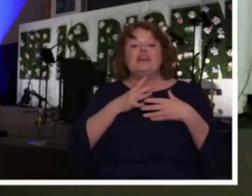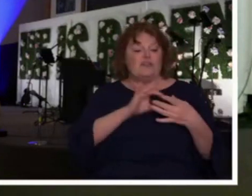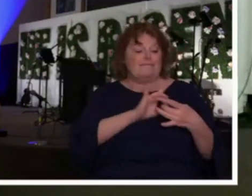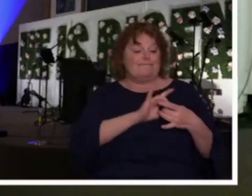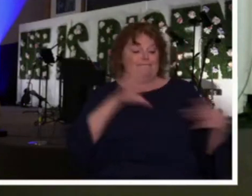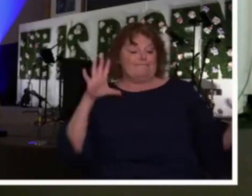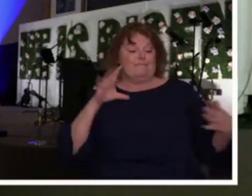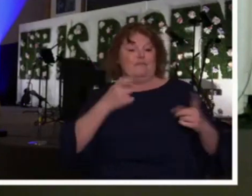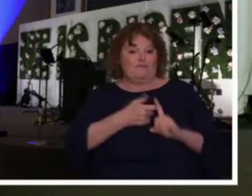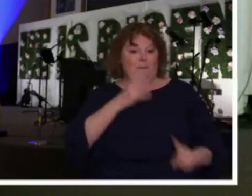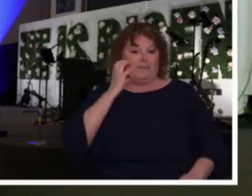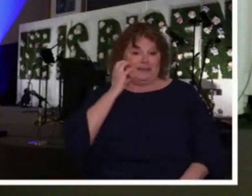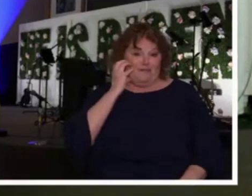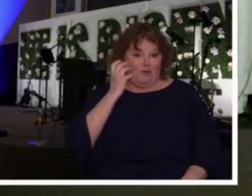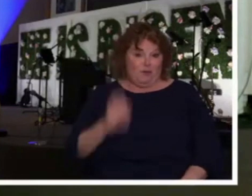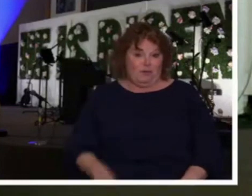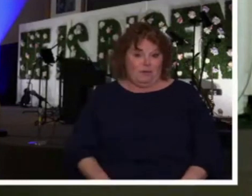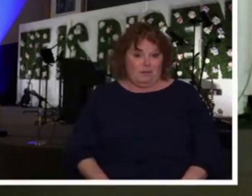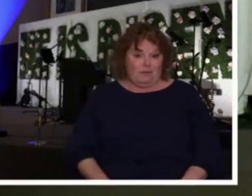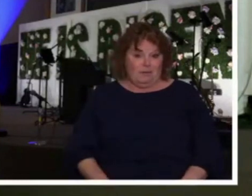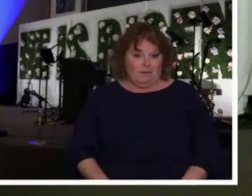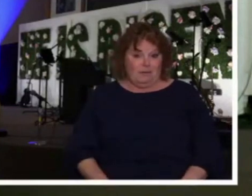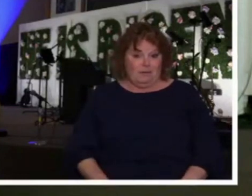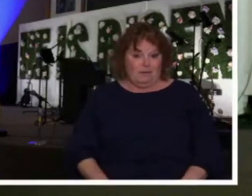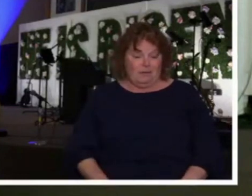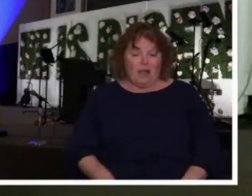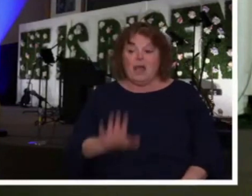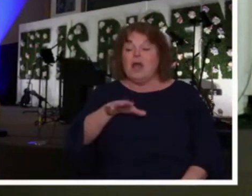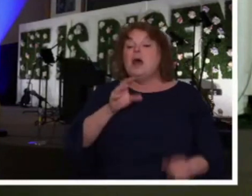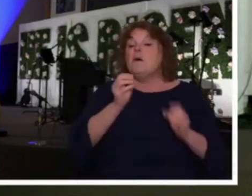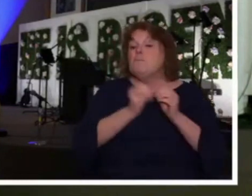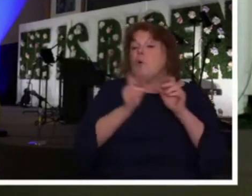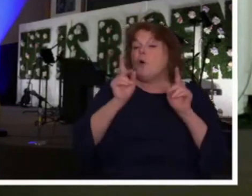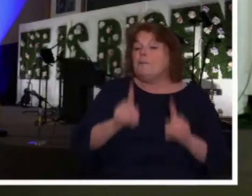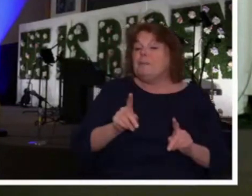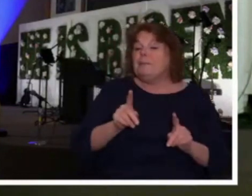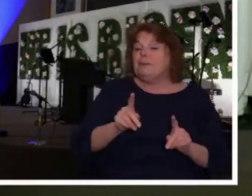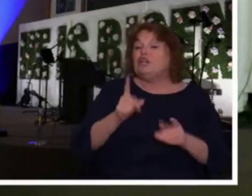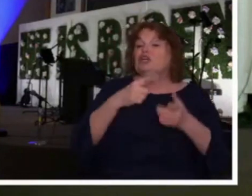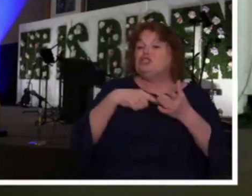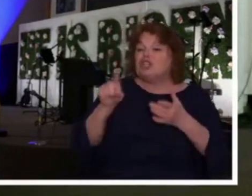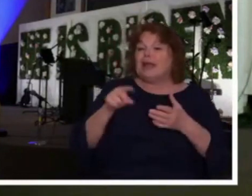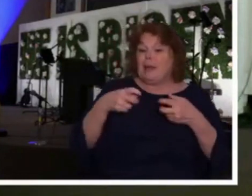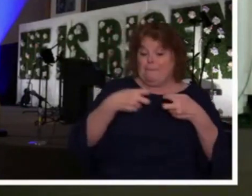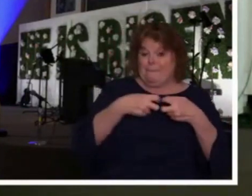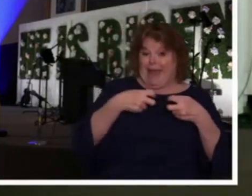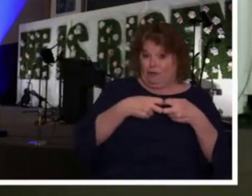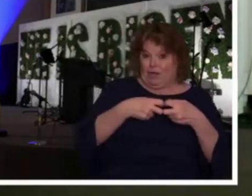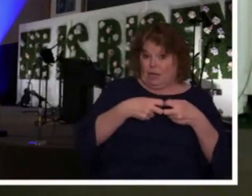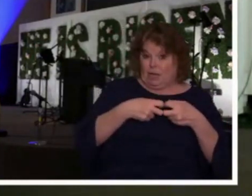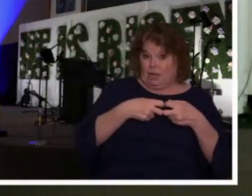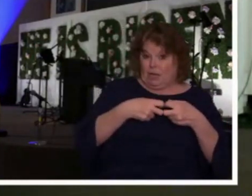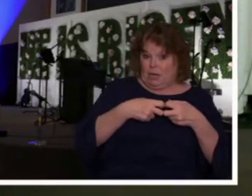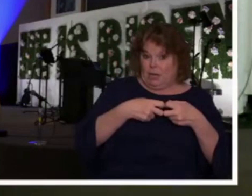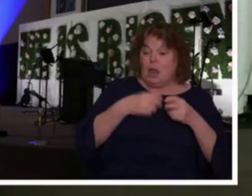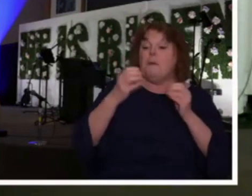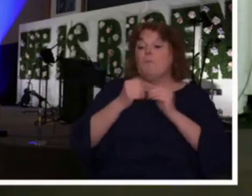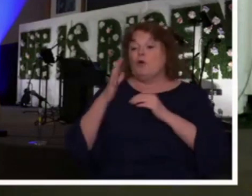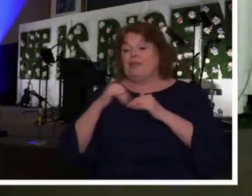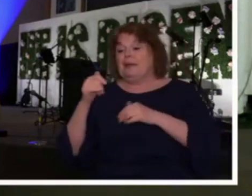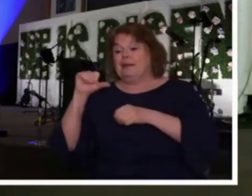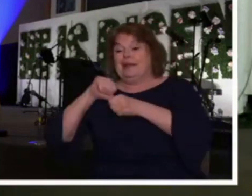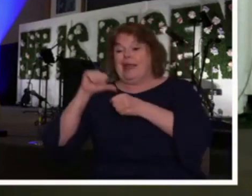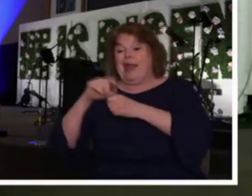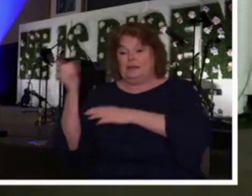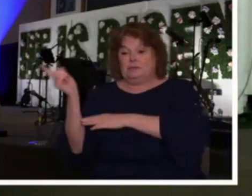connectivity. More people today check their phone's battery levels more closely than they do their cars' gas